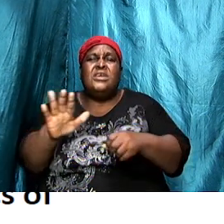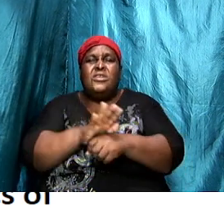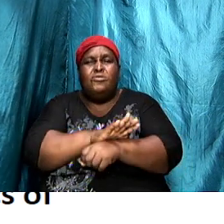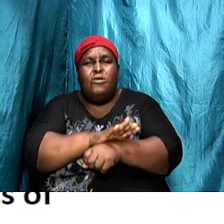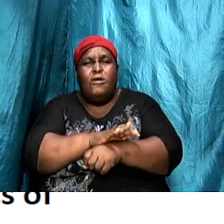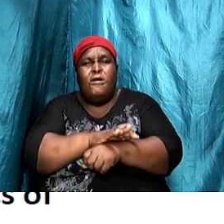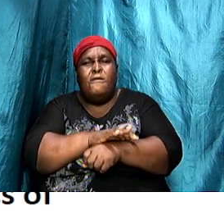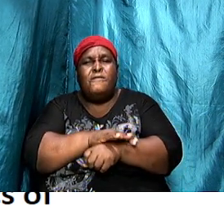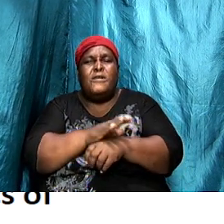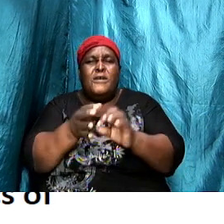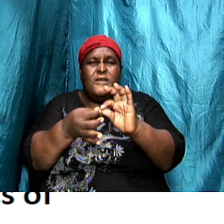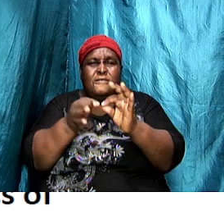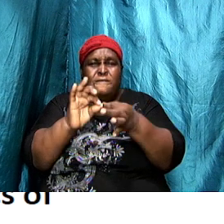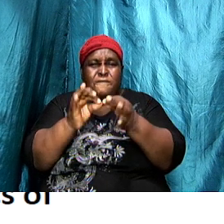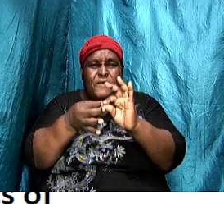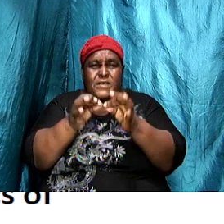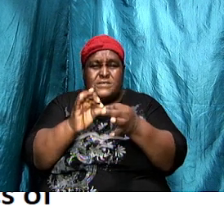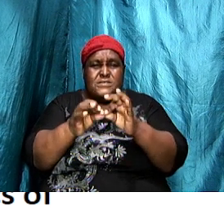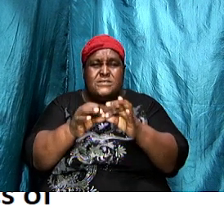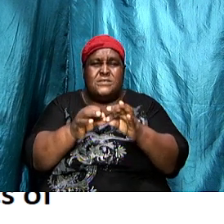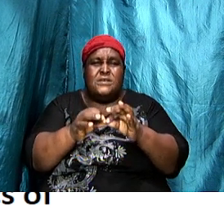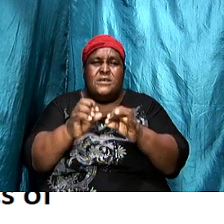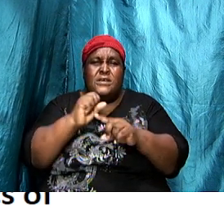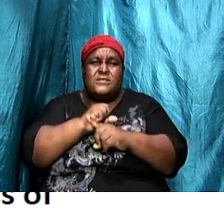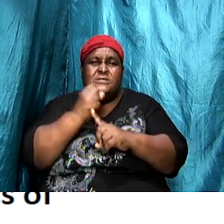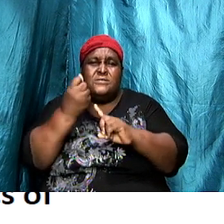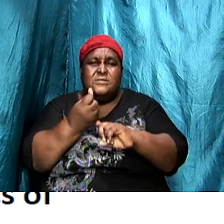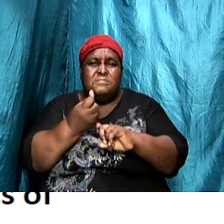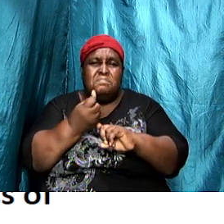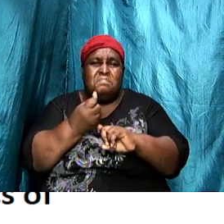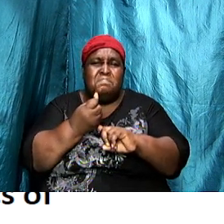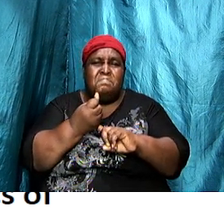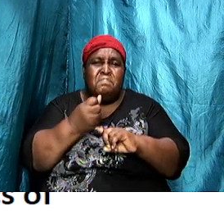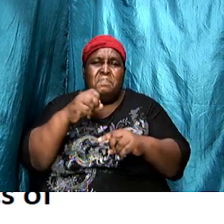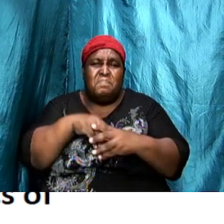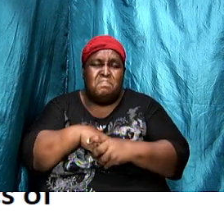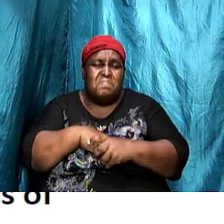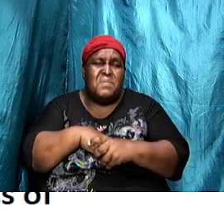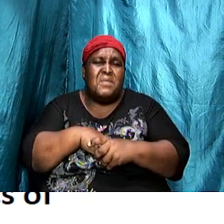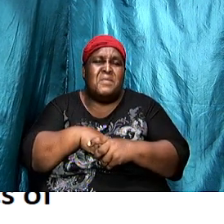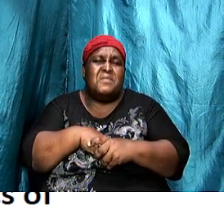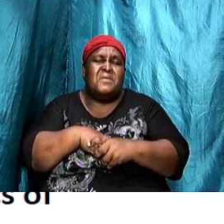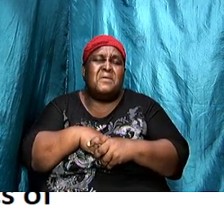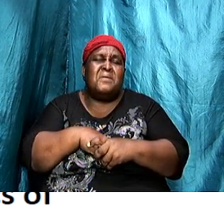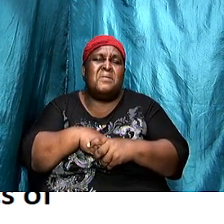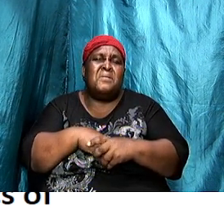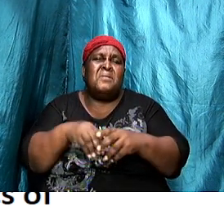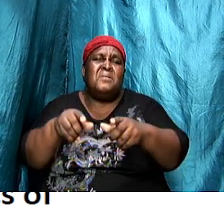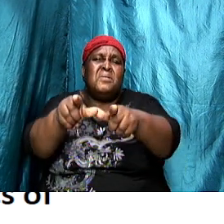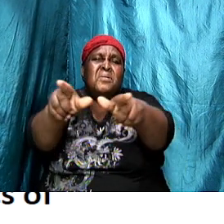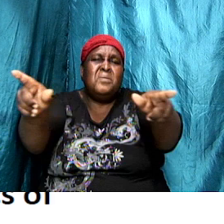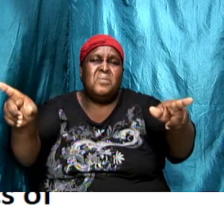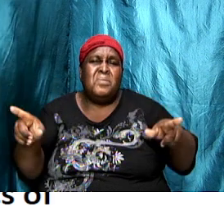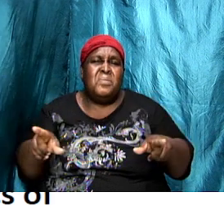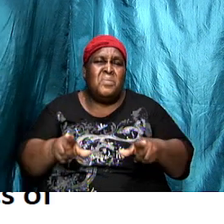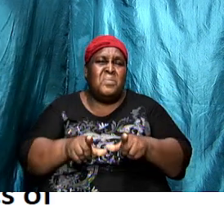need or situation in their local assembly or in their local